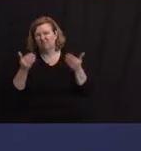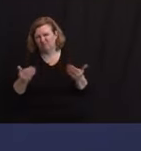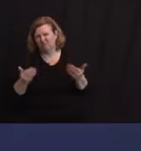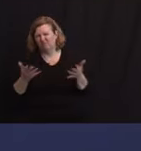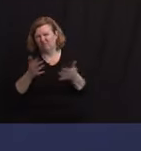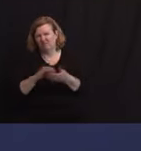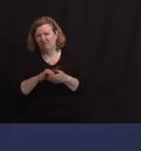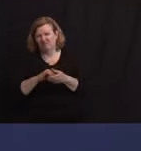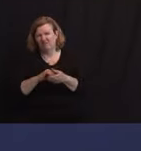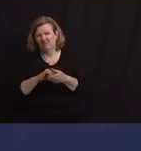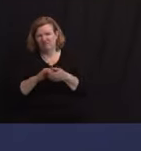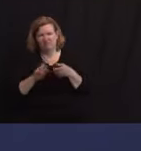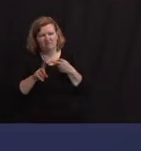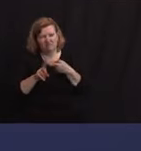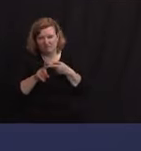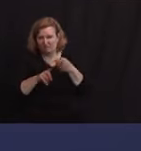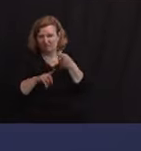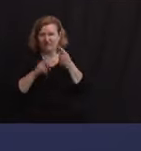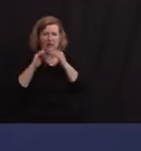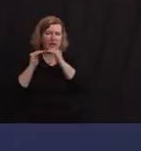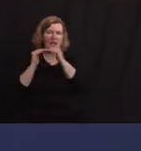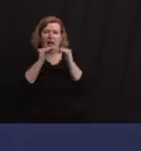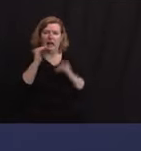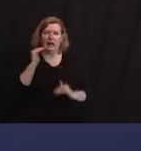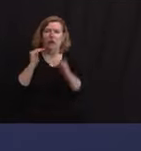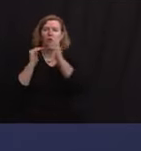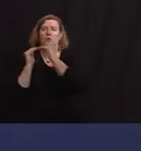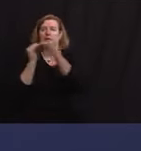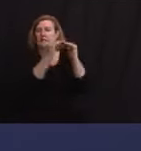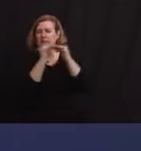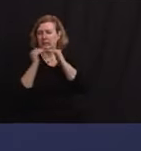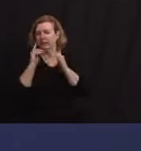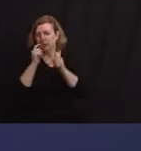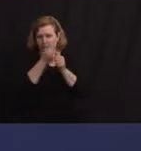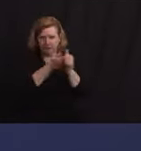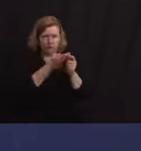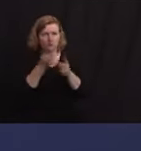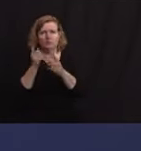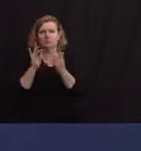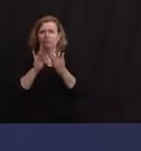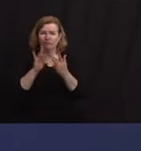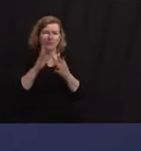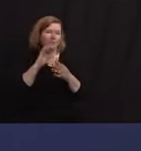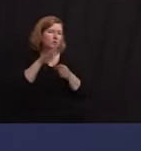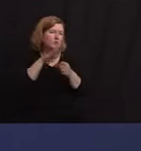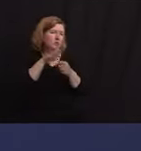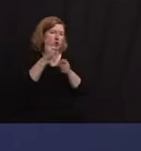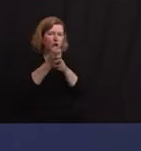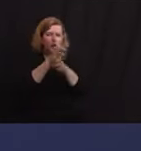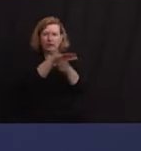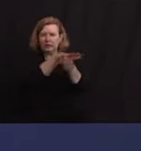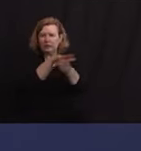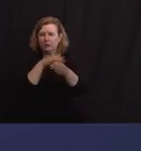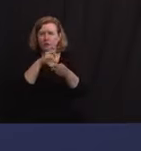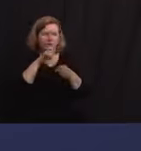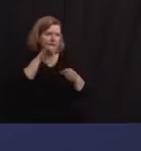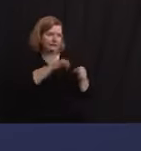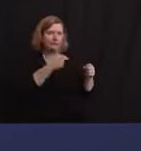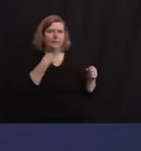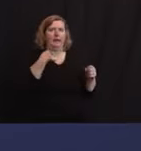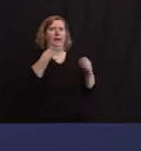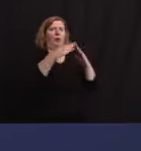it relates especially to equity to get to hard-to-reach places and communities and persons that a two-dose